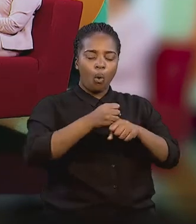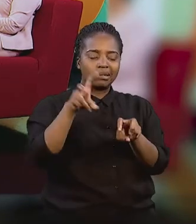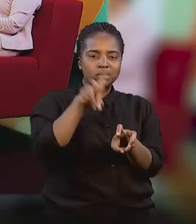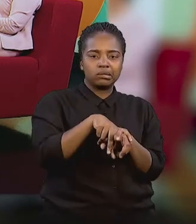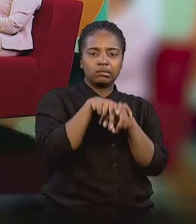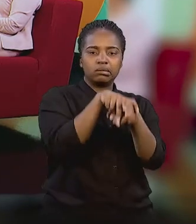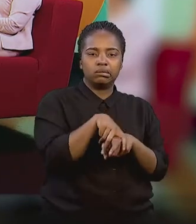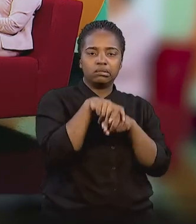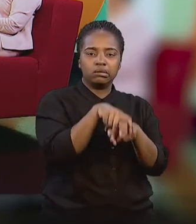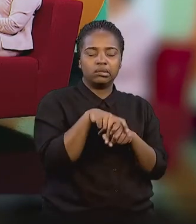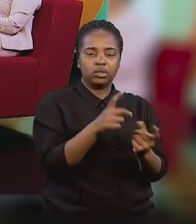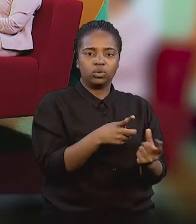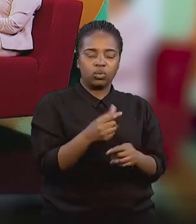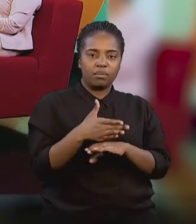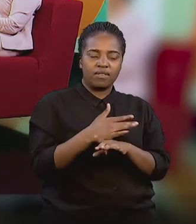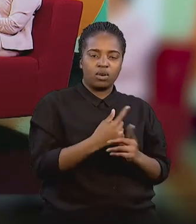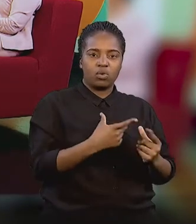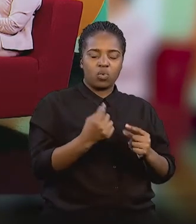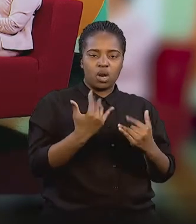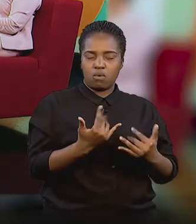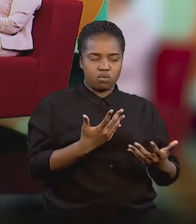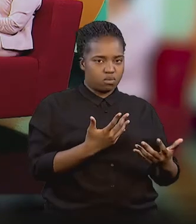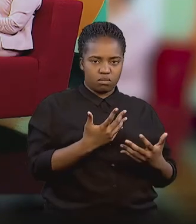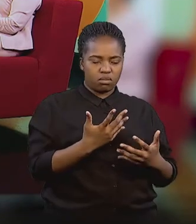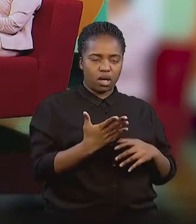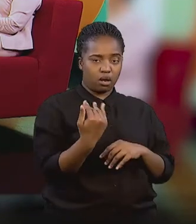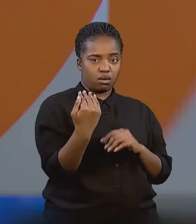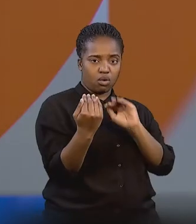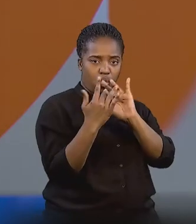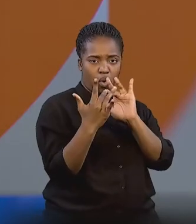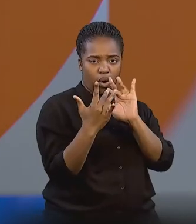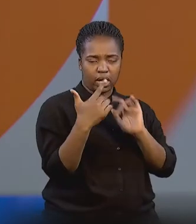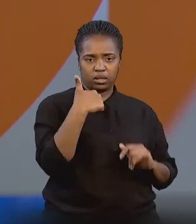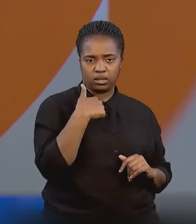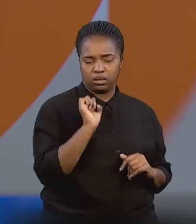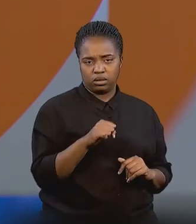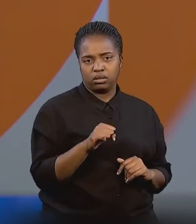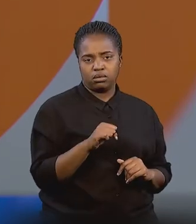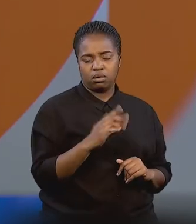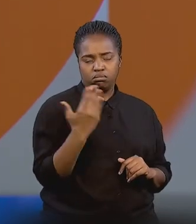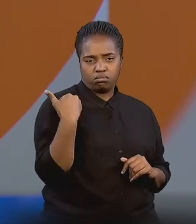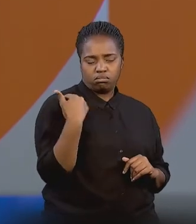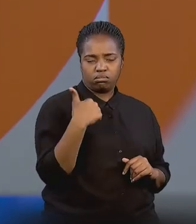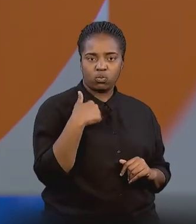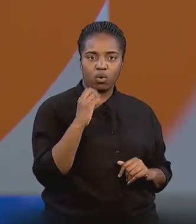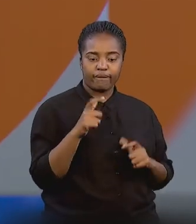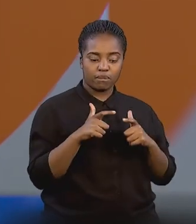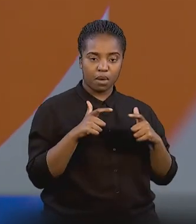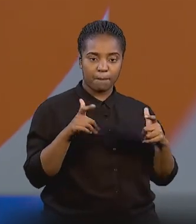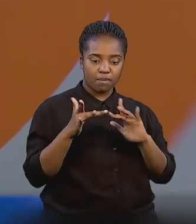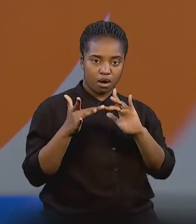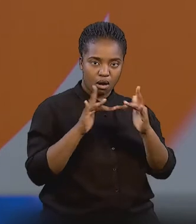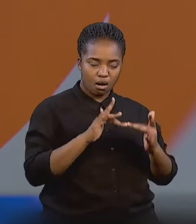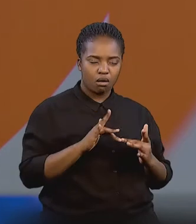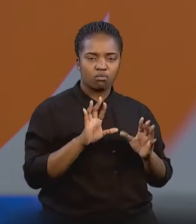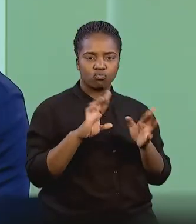sort of adapted sports that they previously did, they must reach out to us and get in contact with us, and we've got a large network of people